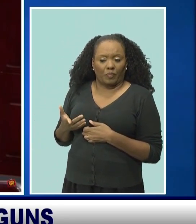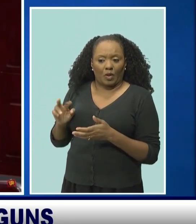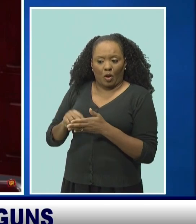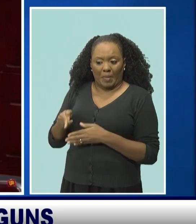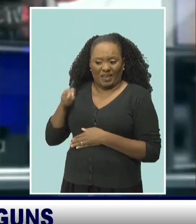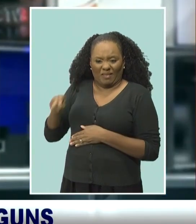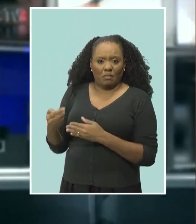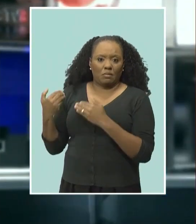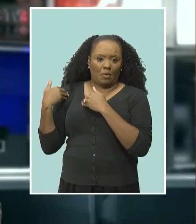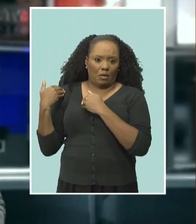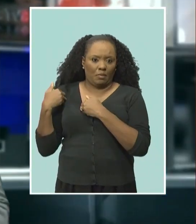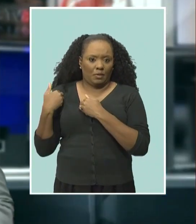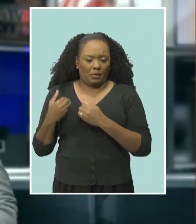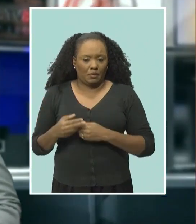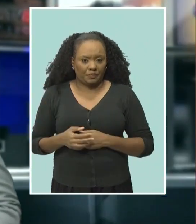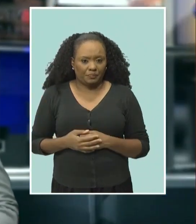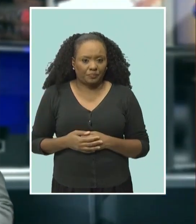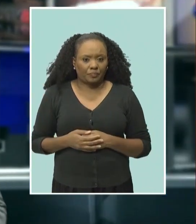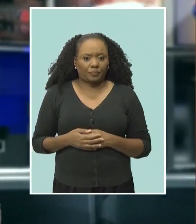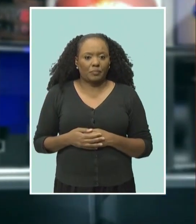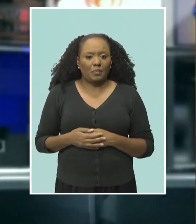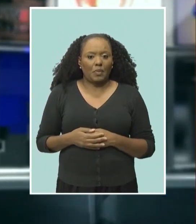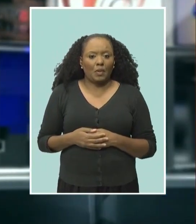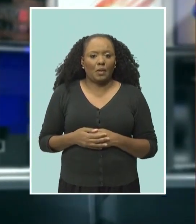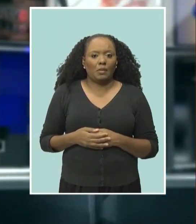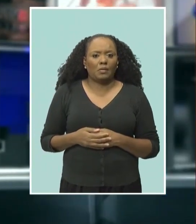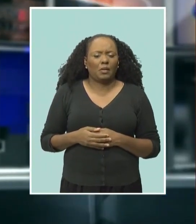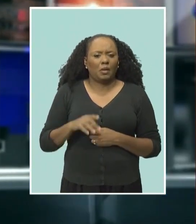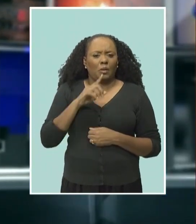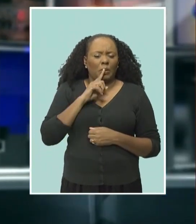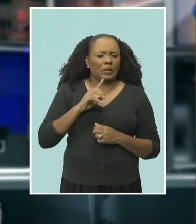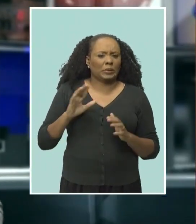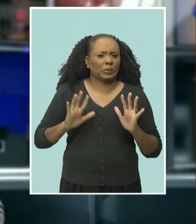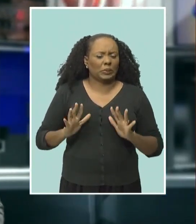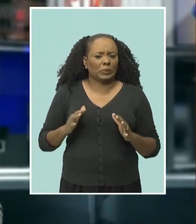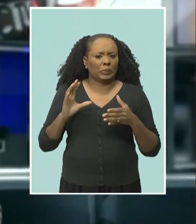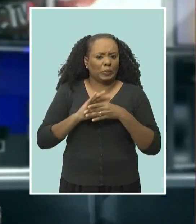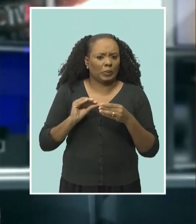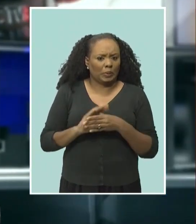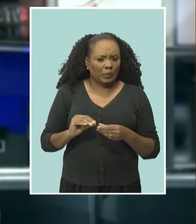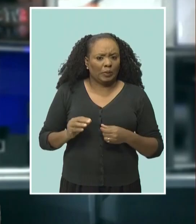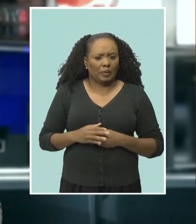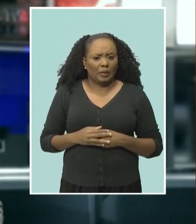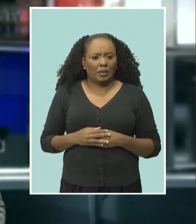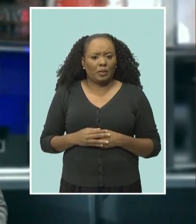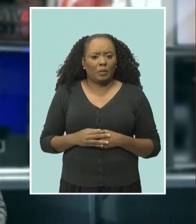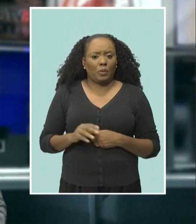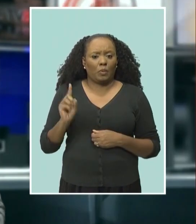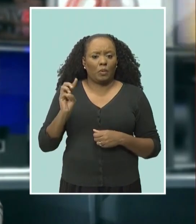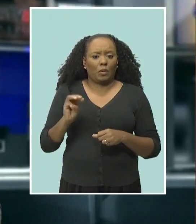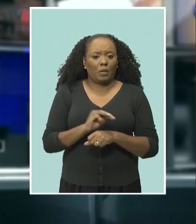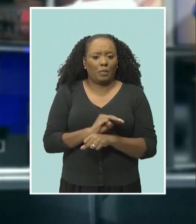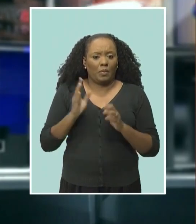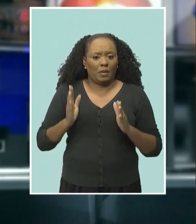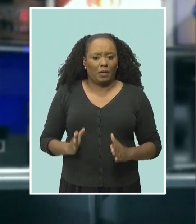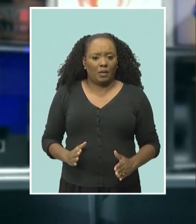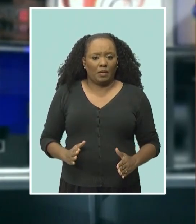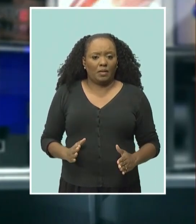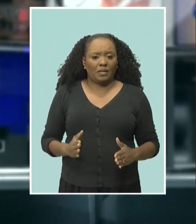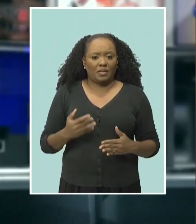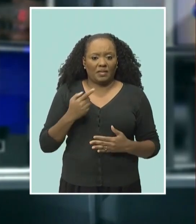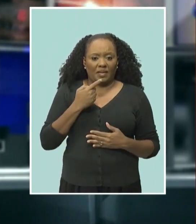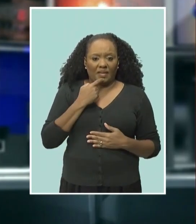causing. Now, Shane, a very disturbing story has been revealed on the floor of Parliament during this debate. An MP